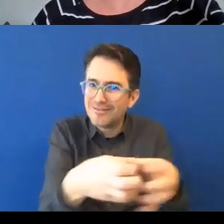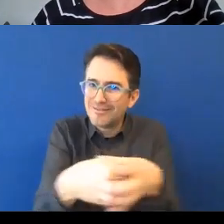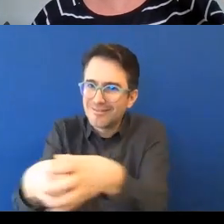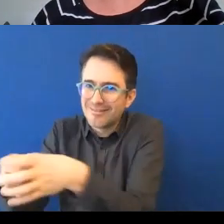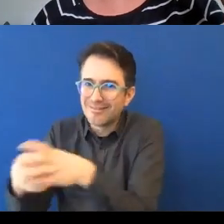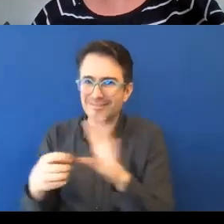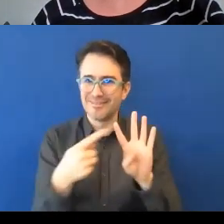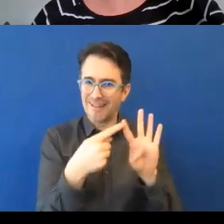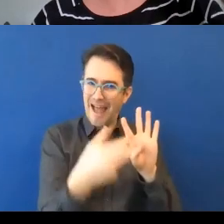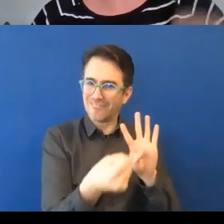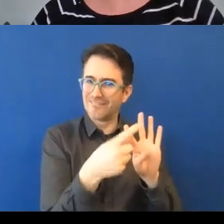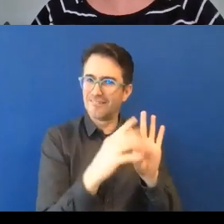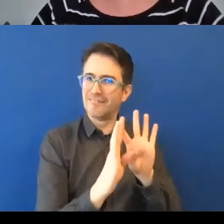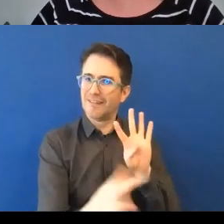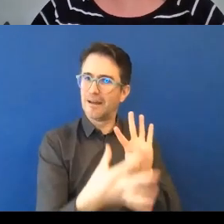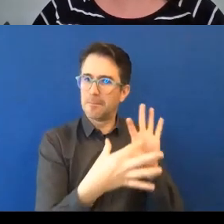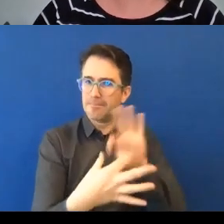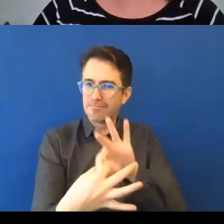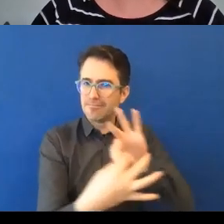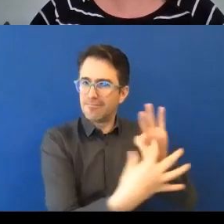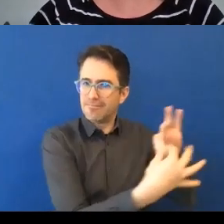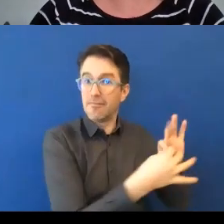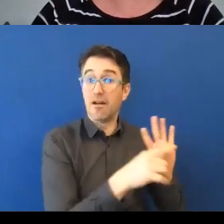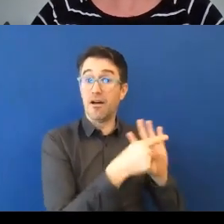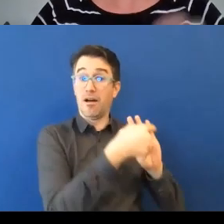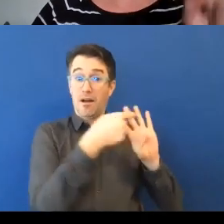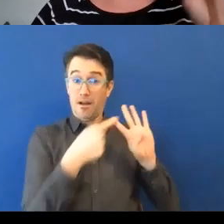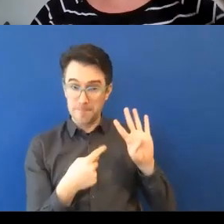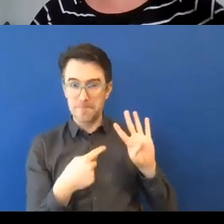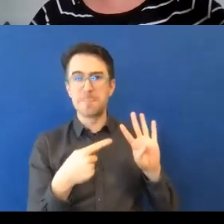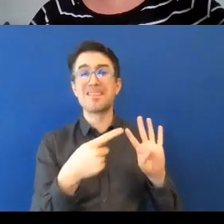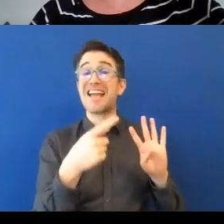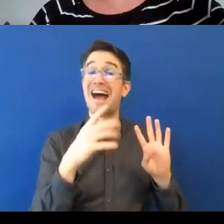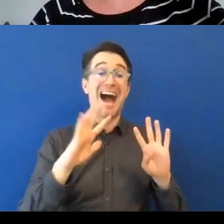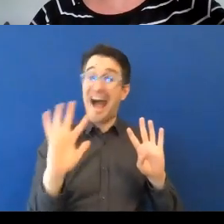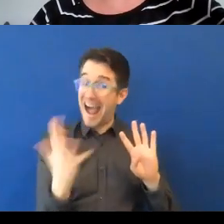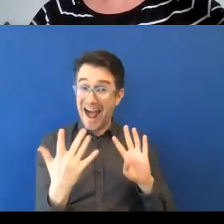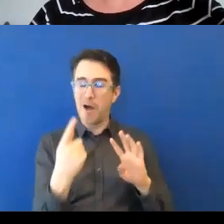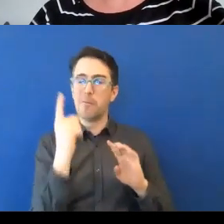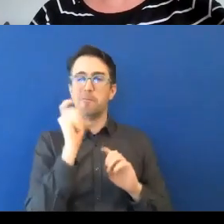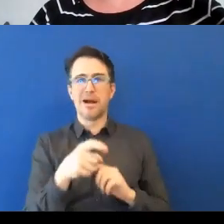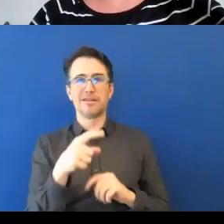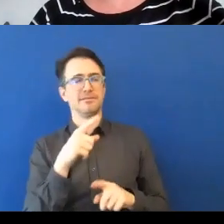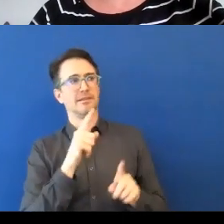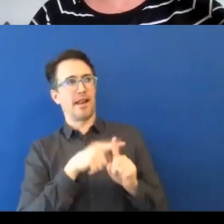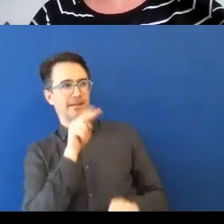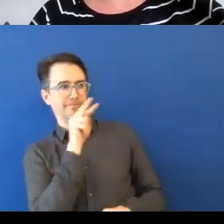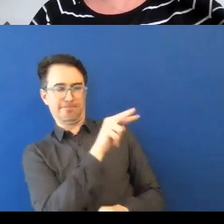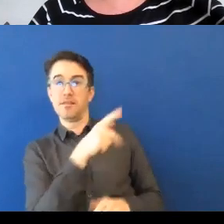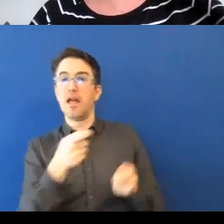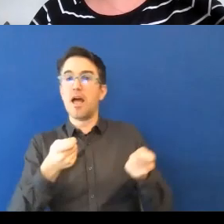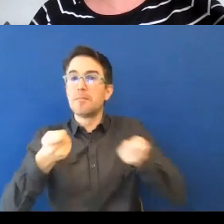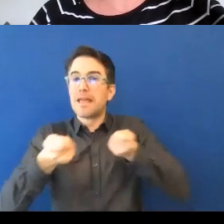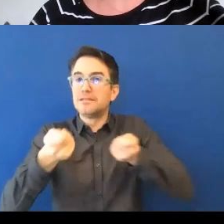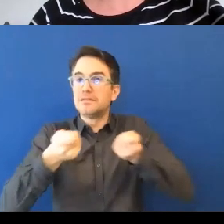equity. And I think those are really good lessons for us to learn in the neurodiversity move. But my third for that would be assistive technology. So that's where we're